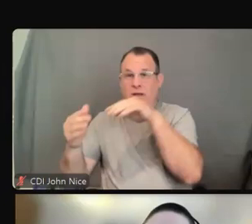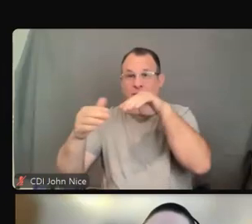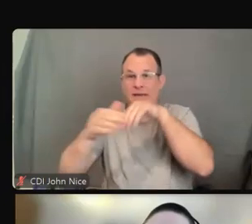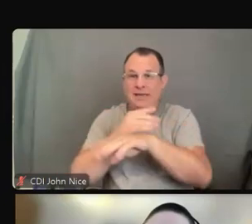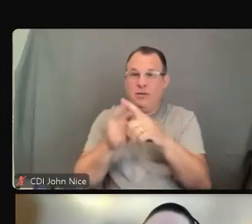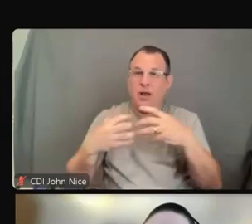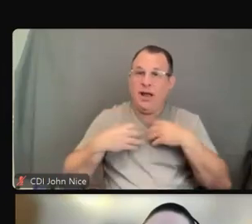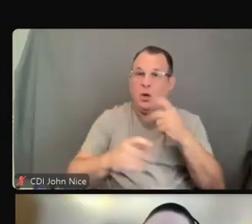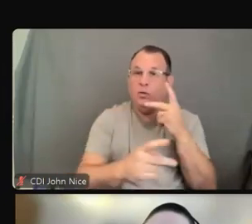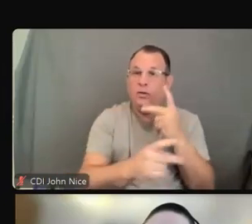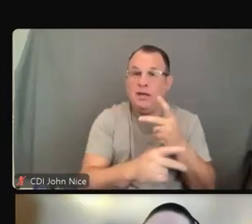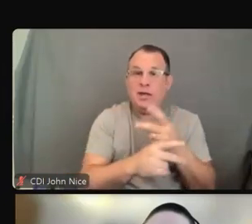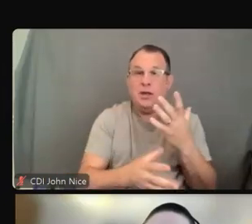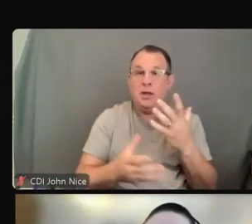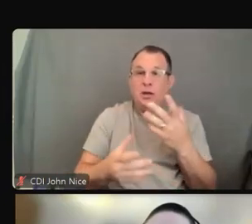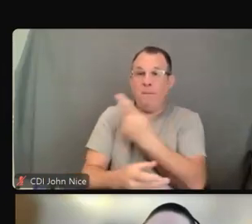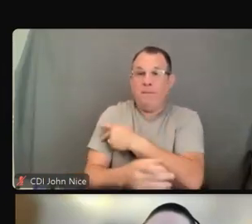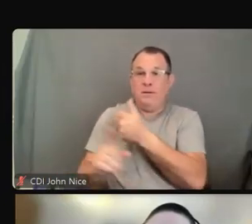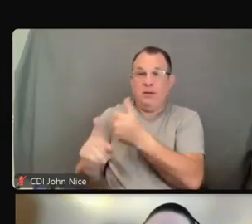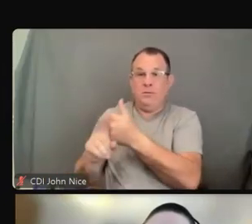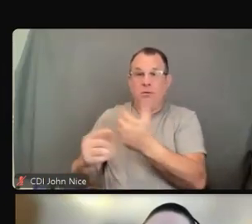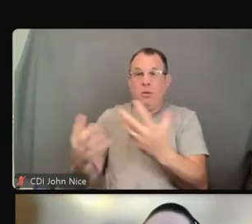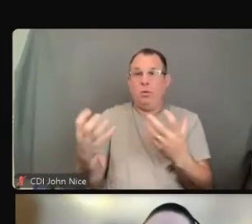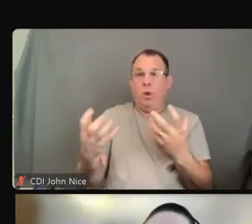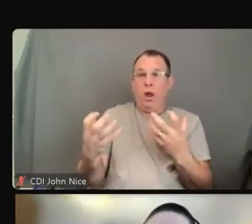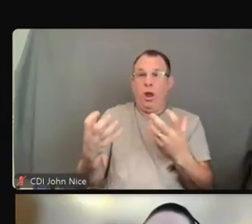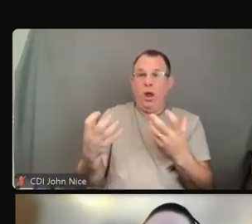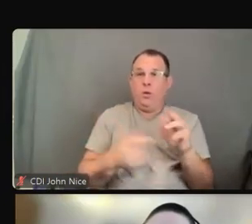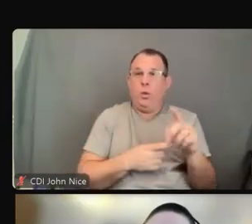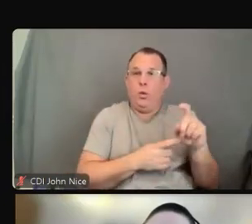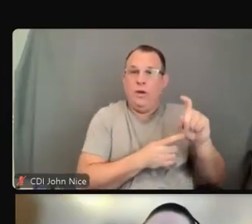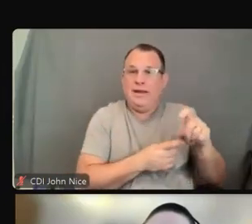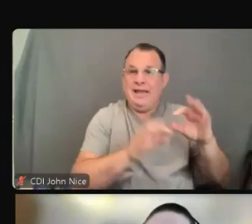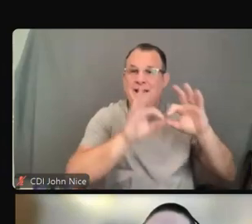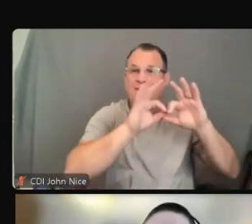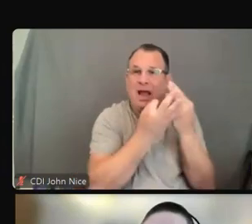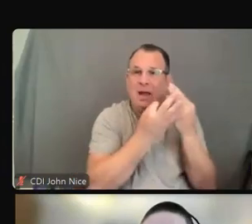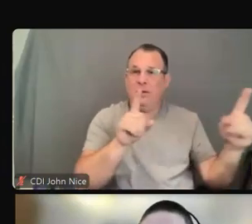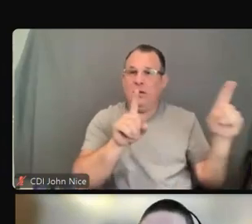may want or need to have a family member or a companion present.